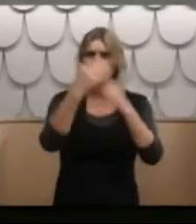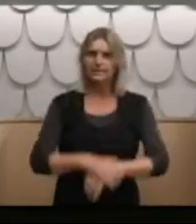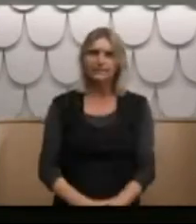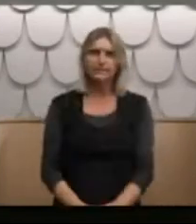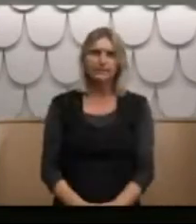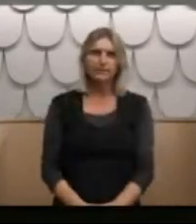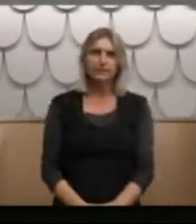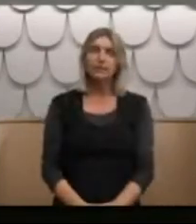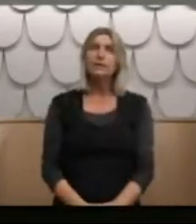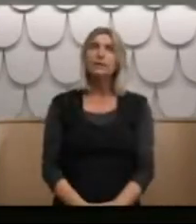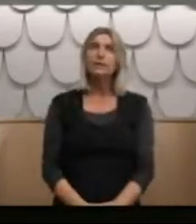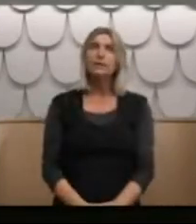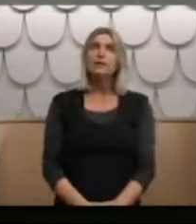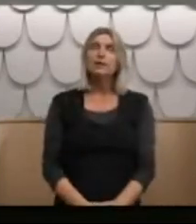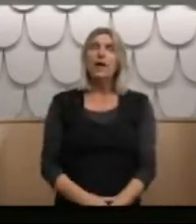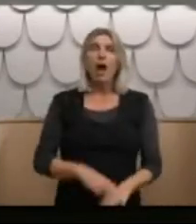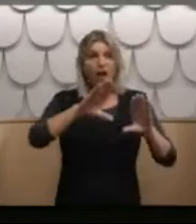I'm a recovering alcoholic.